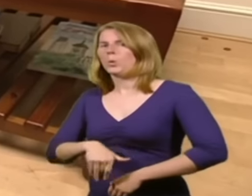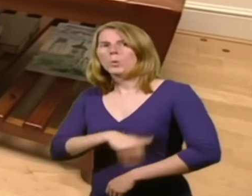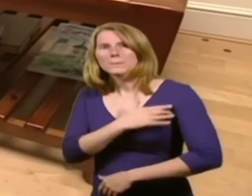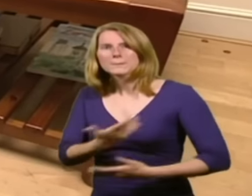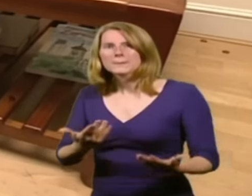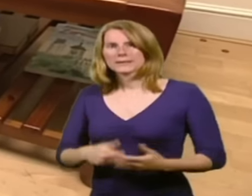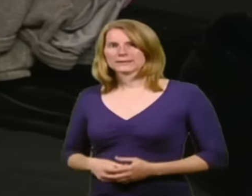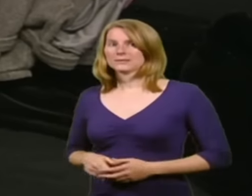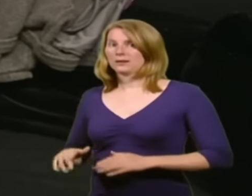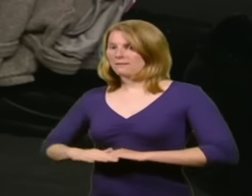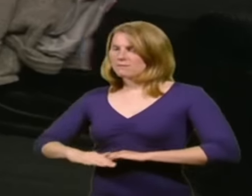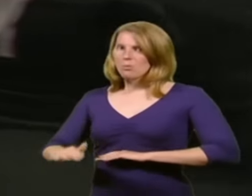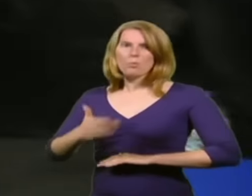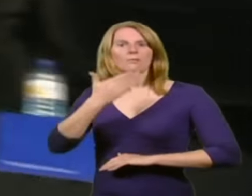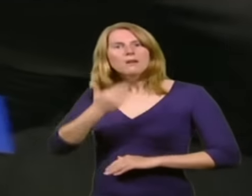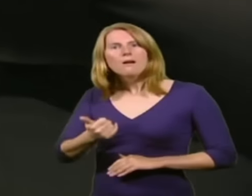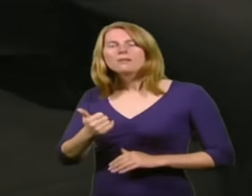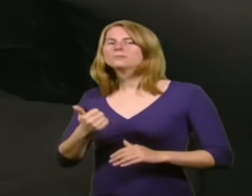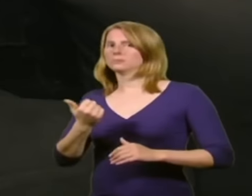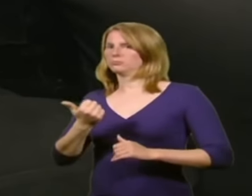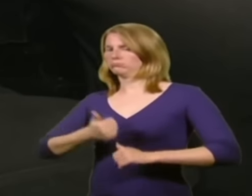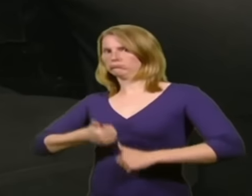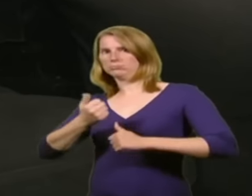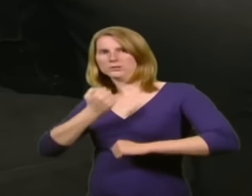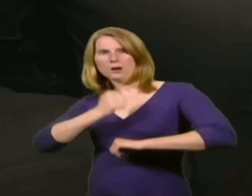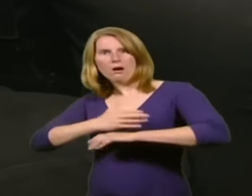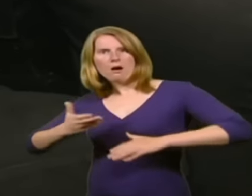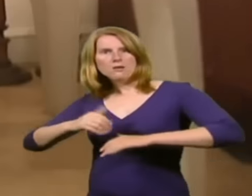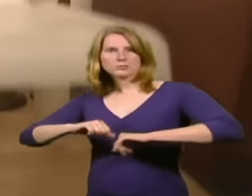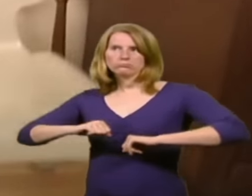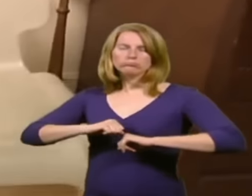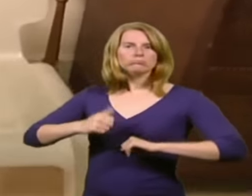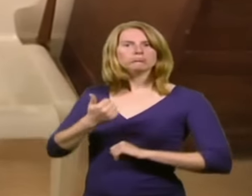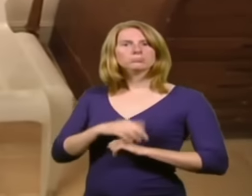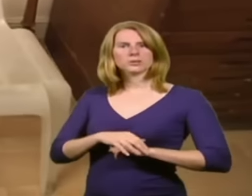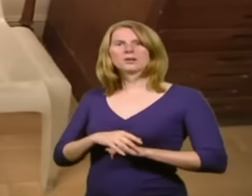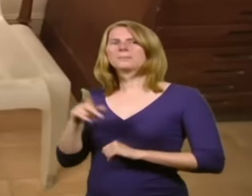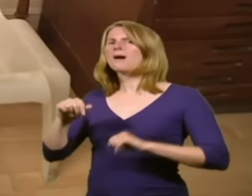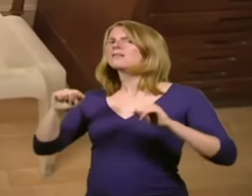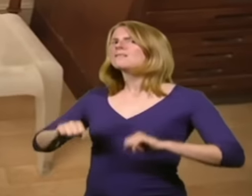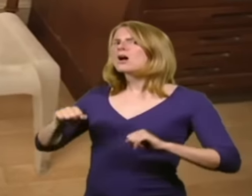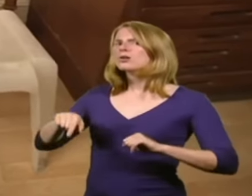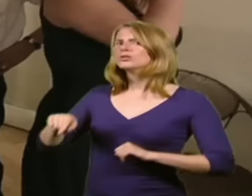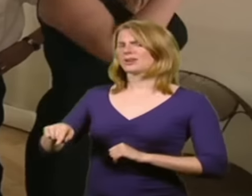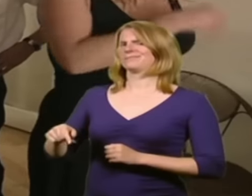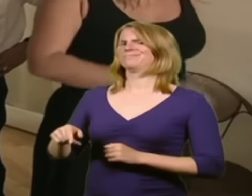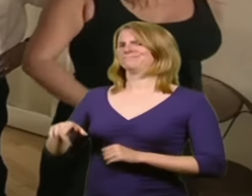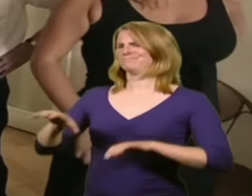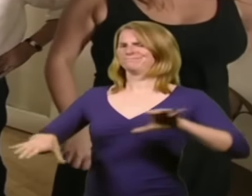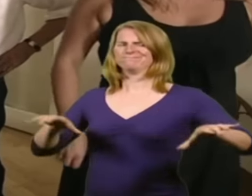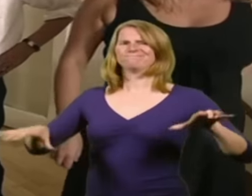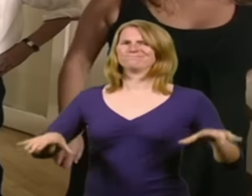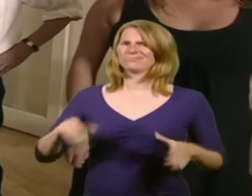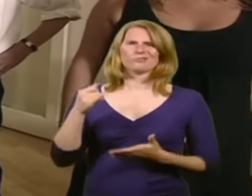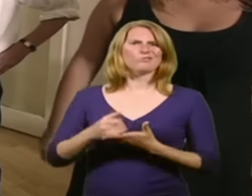arrangement is terrible. In fact, you're missing some strategic pieces of furniture, and you've got a lot of extras here. So I think,